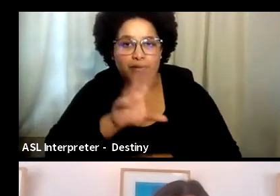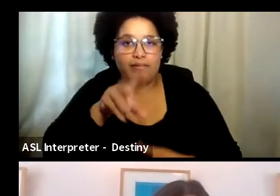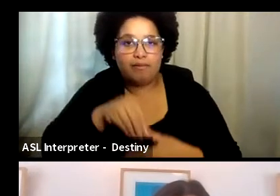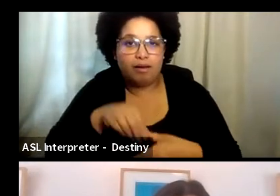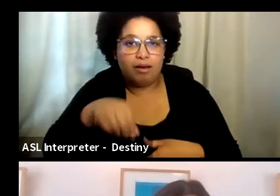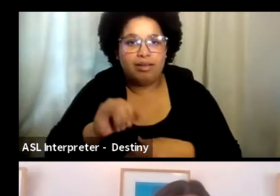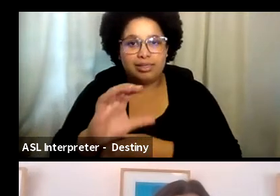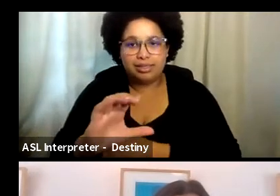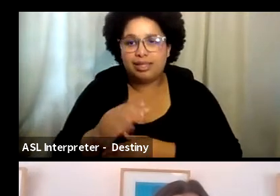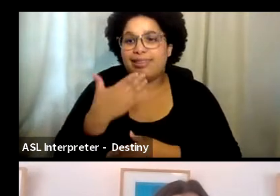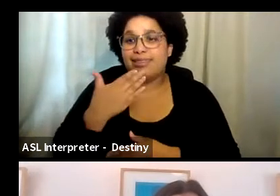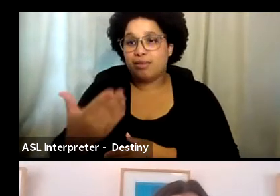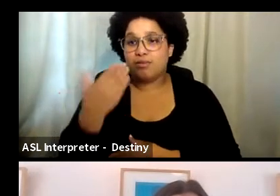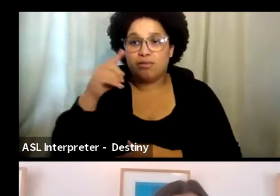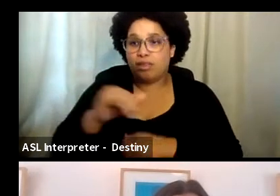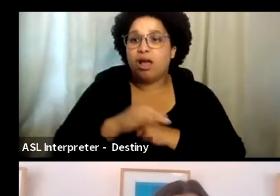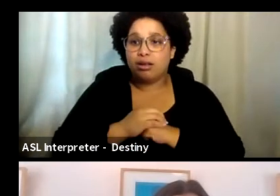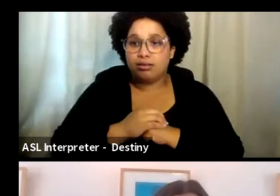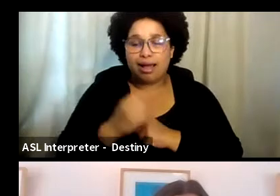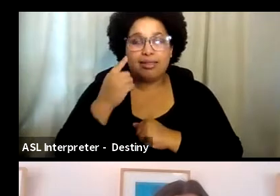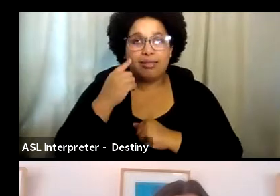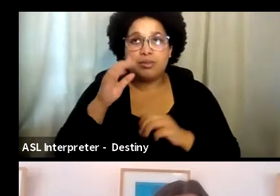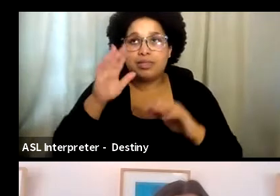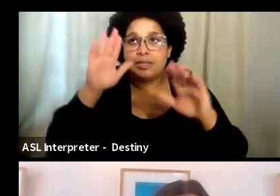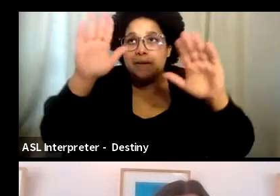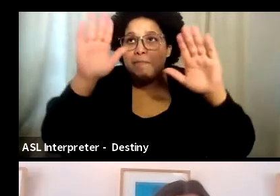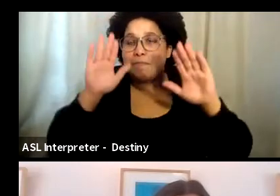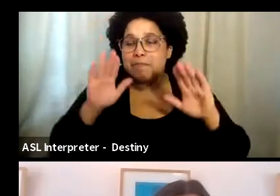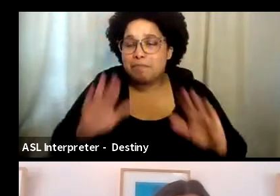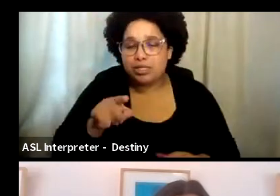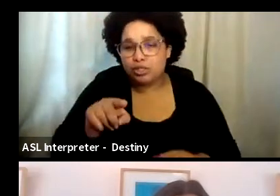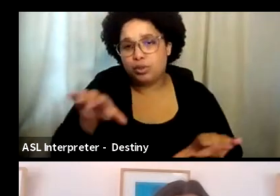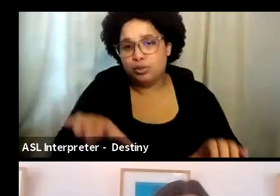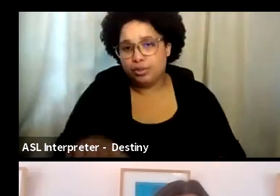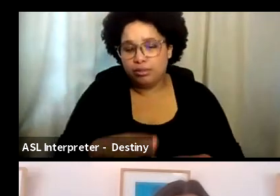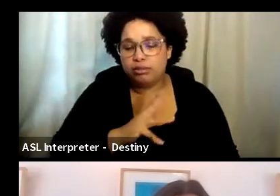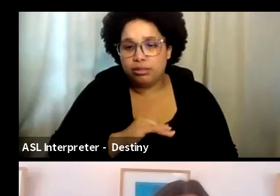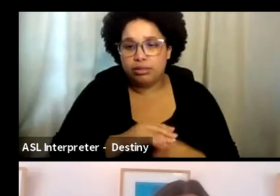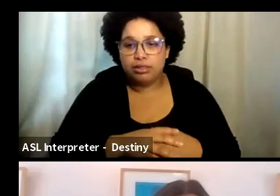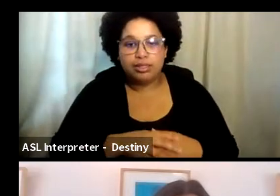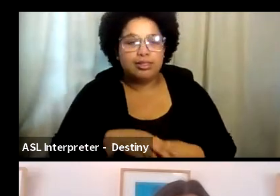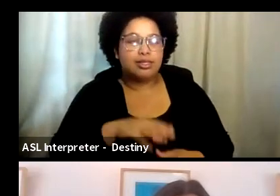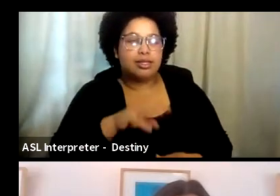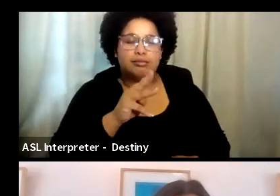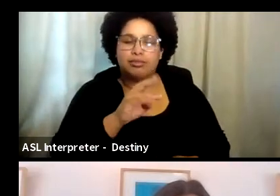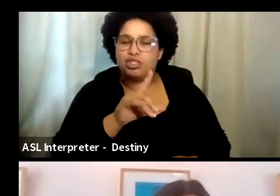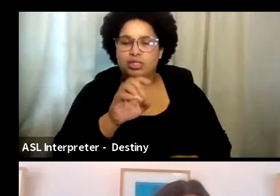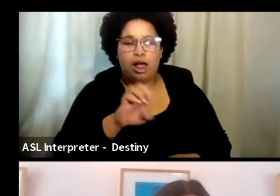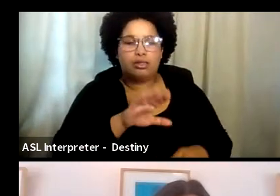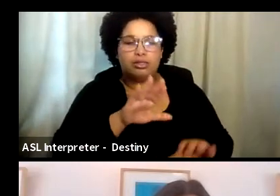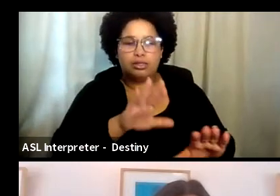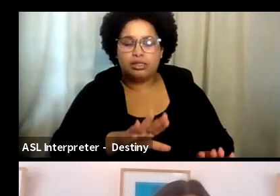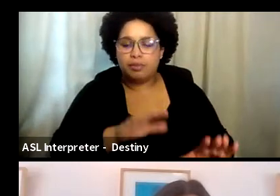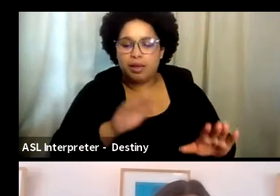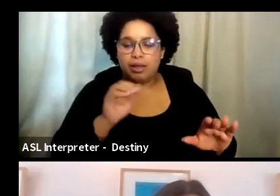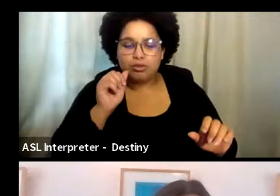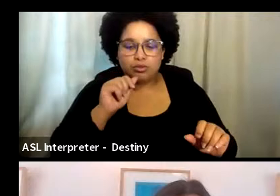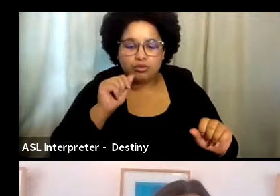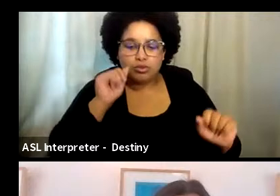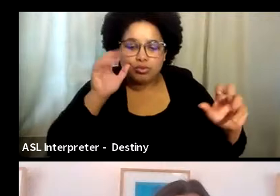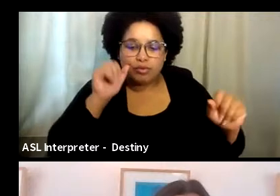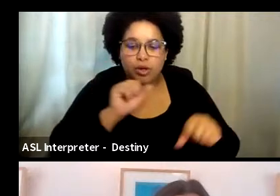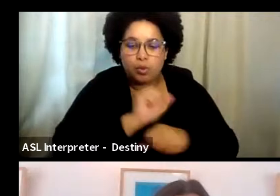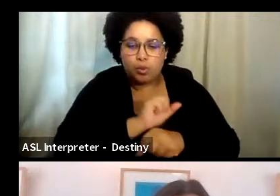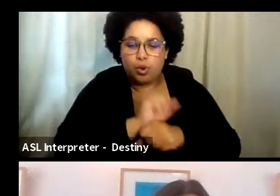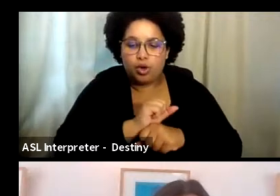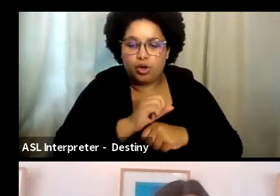And I want to say, thank you. I thought it was amazing what you did. Um, Michelle has really done some, some terrific work. Gabrielle, I